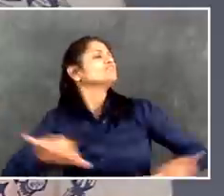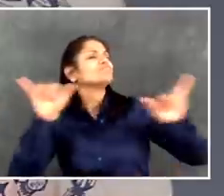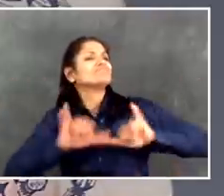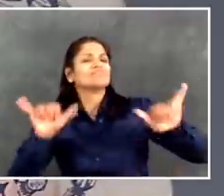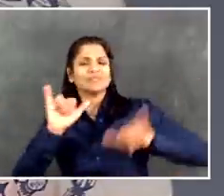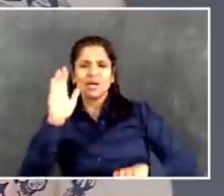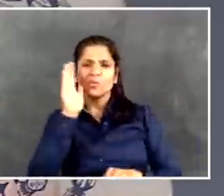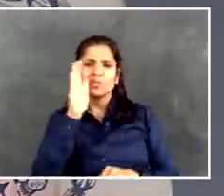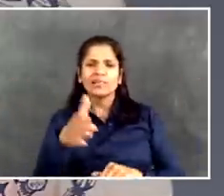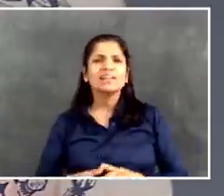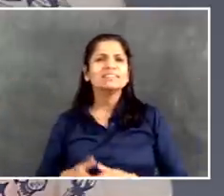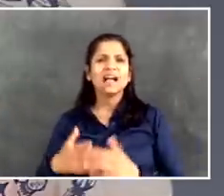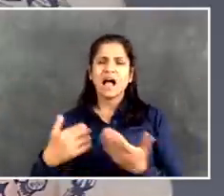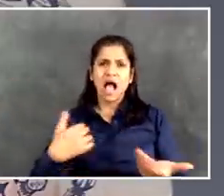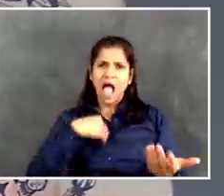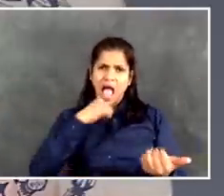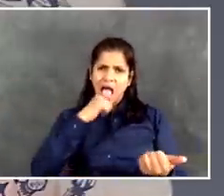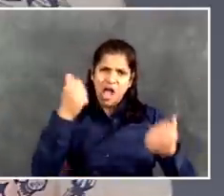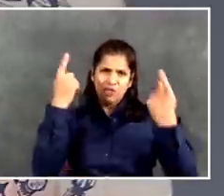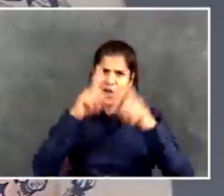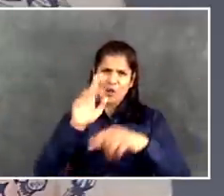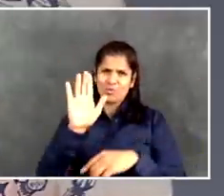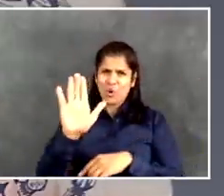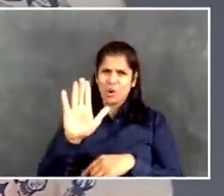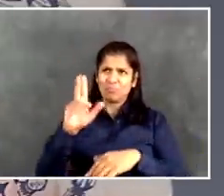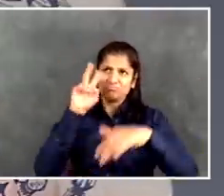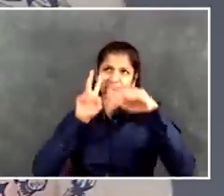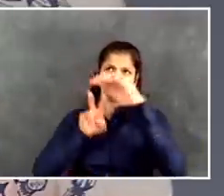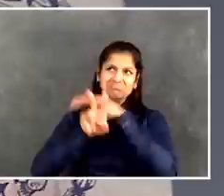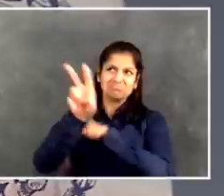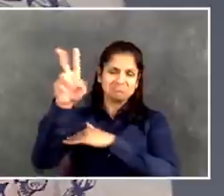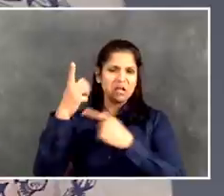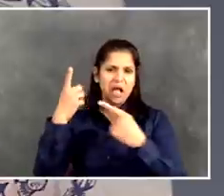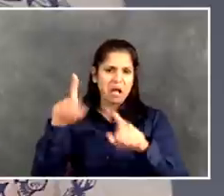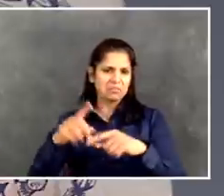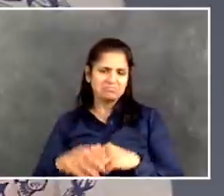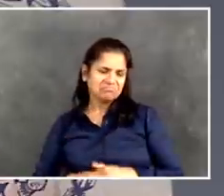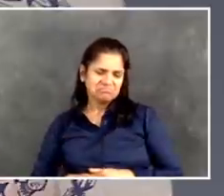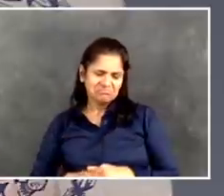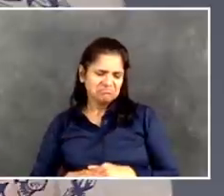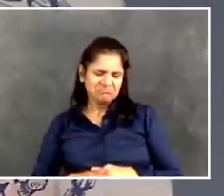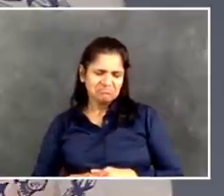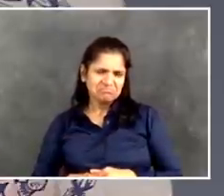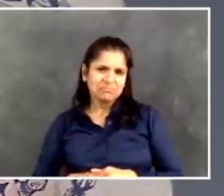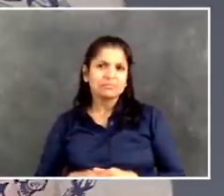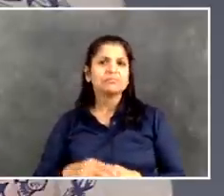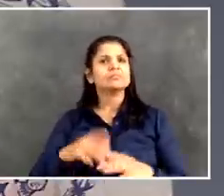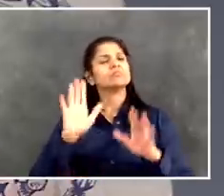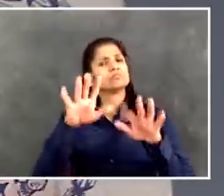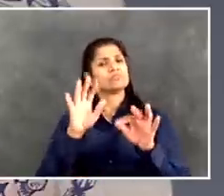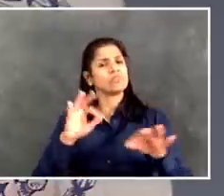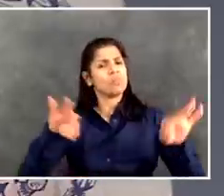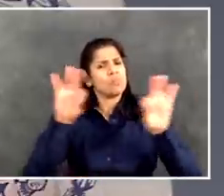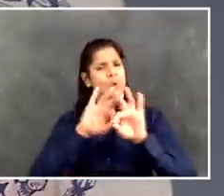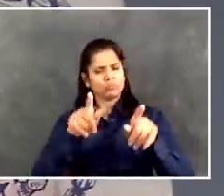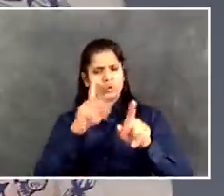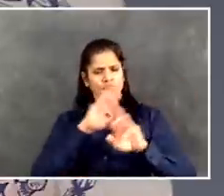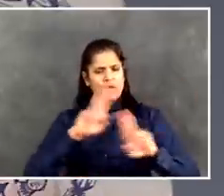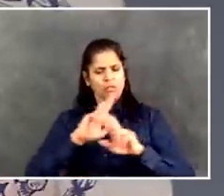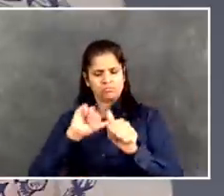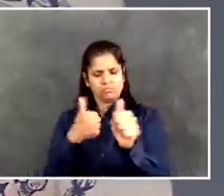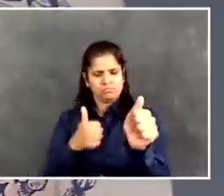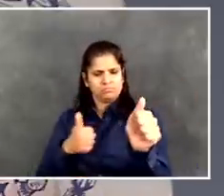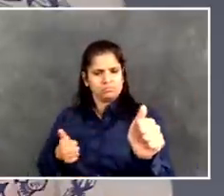think you're right to say it's something we should be concerned about. It's something we should guard against. But much more importantly, we have to build an entirely different